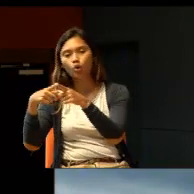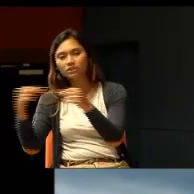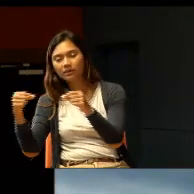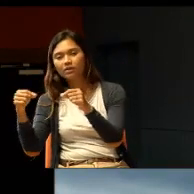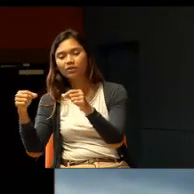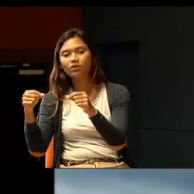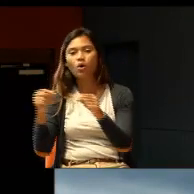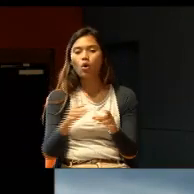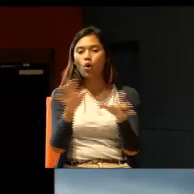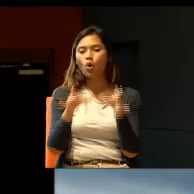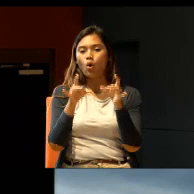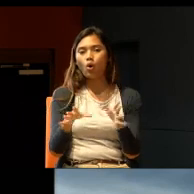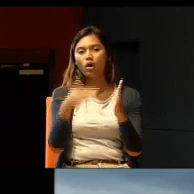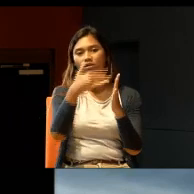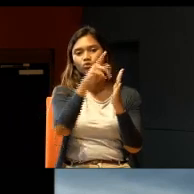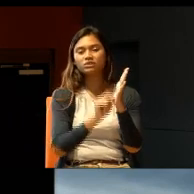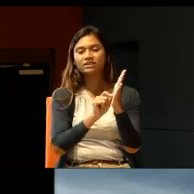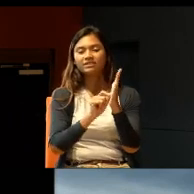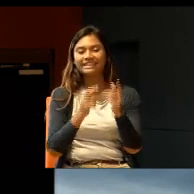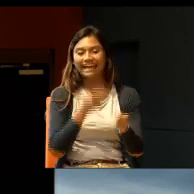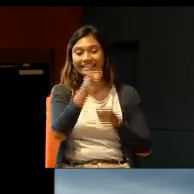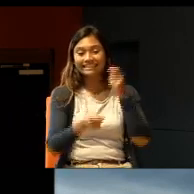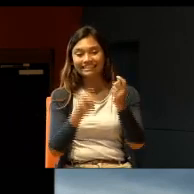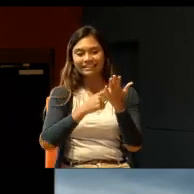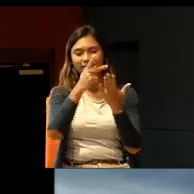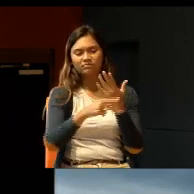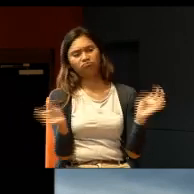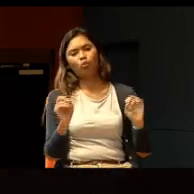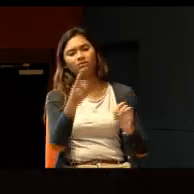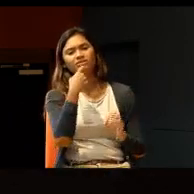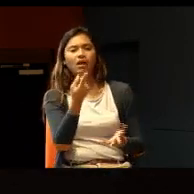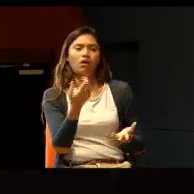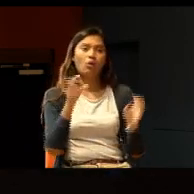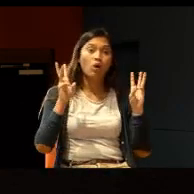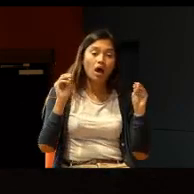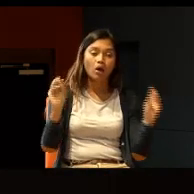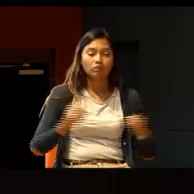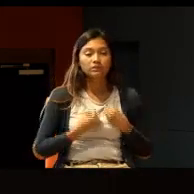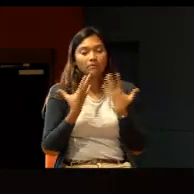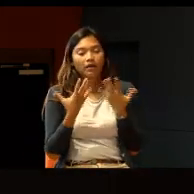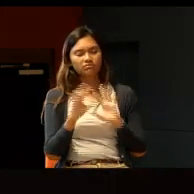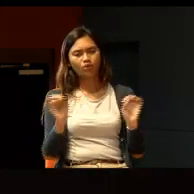maybe on a student exchange program, nobody will say, wow, you are very inspiring. Why is that so?